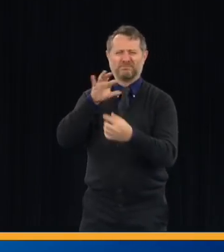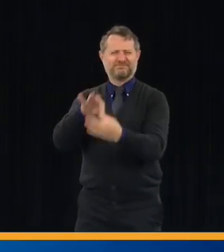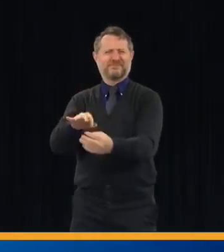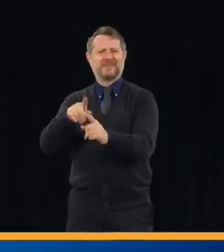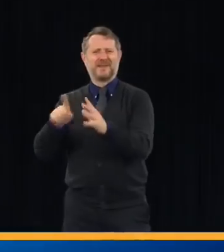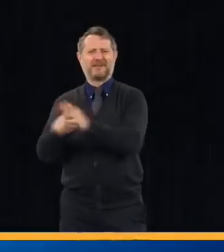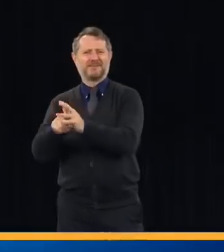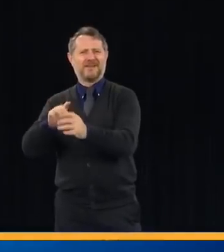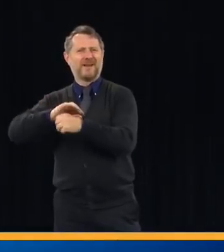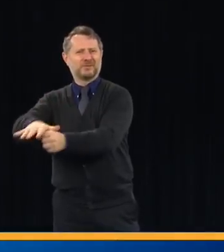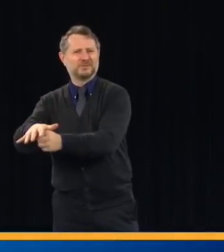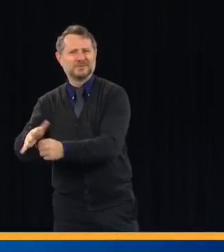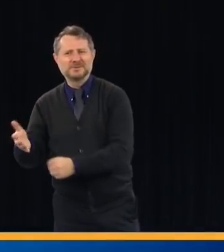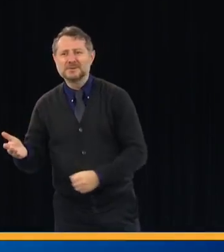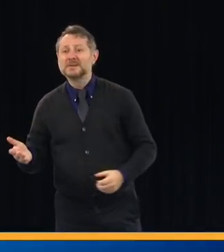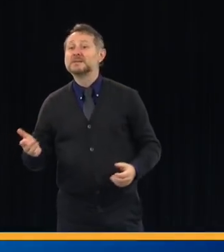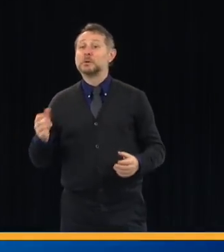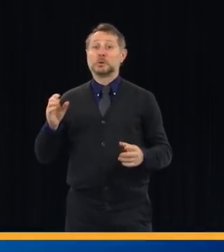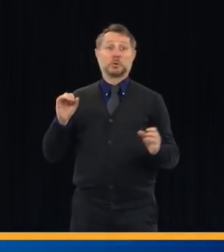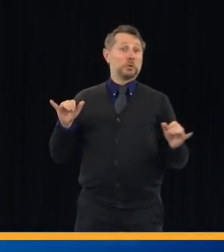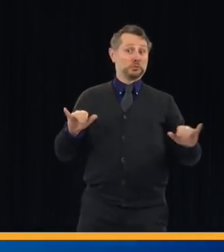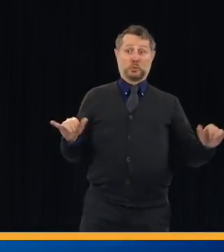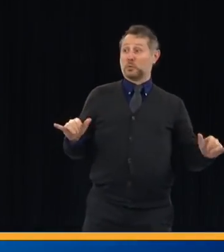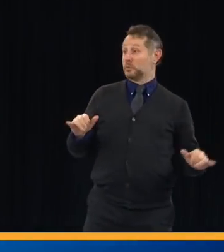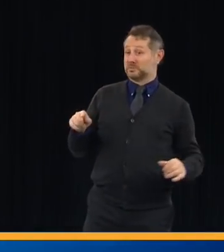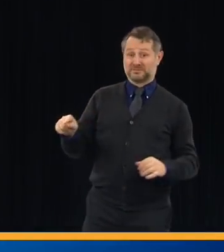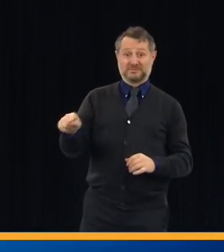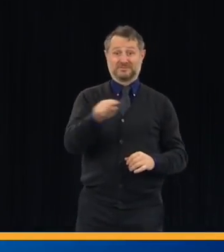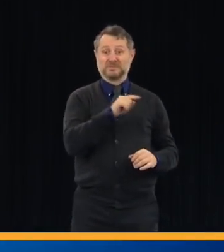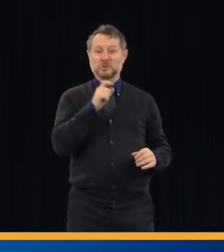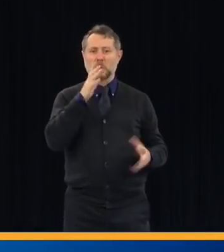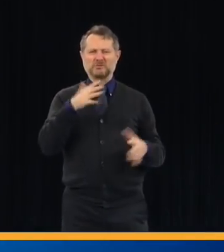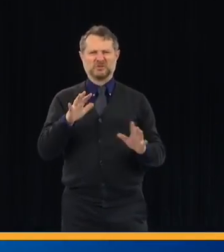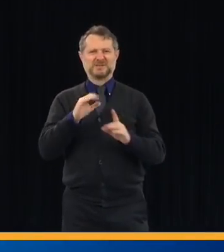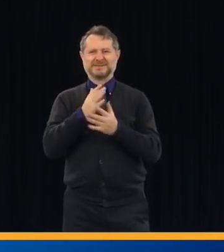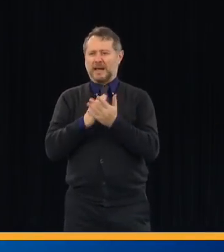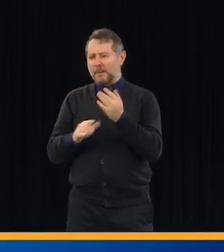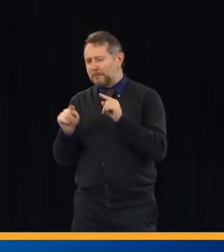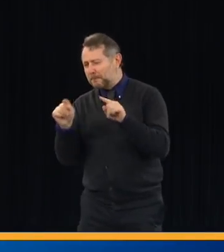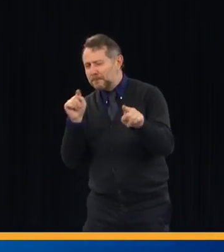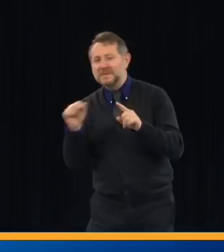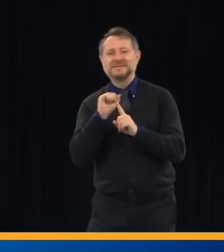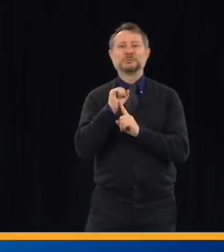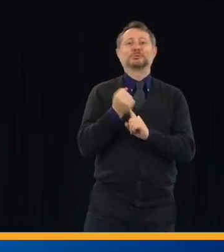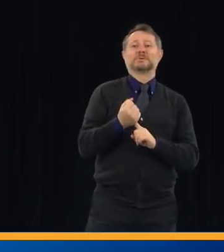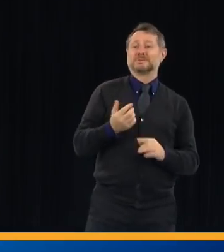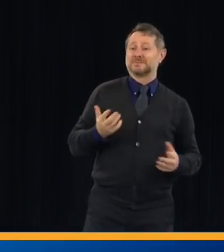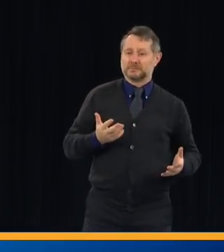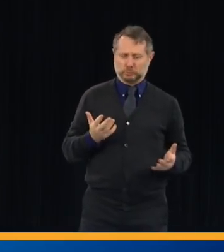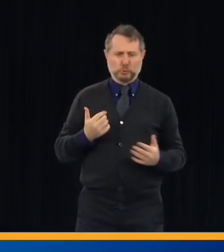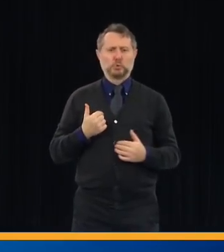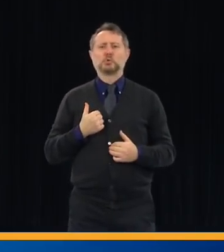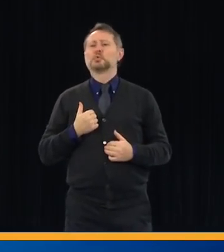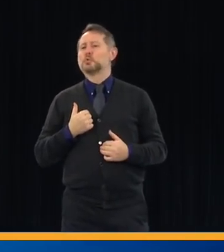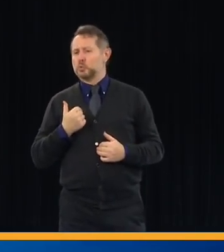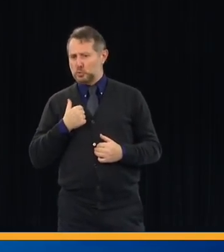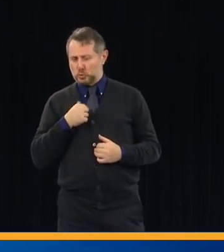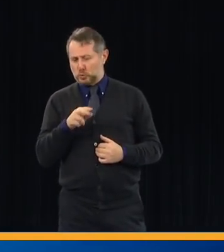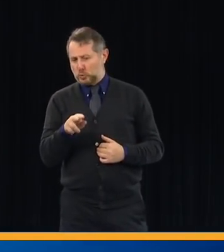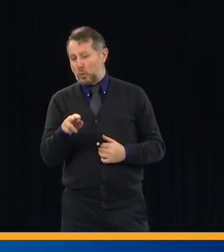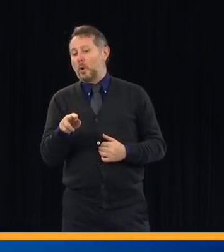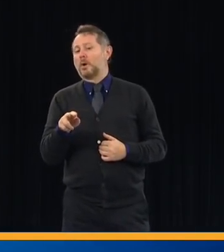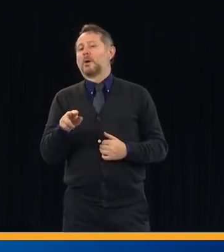But there's also been some moments that just were so inspirational to me